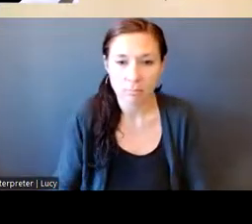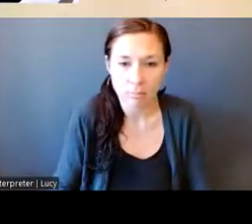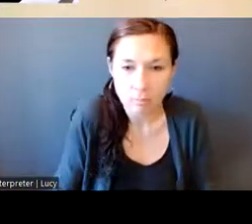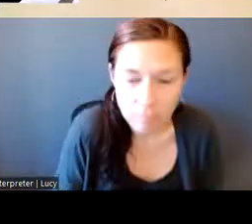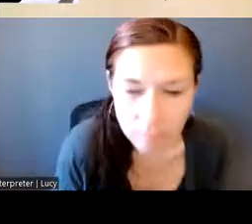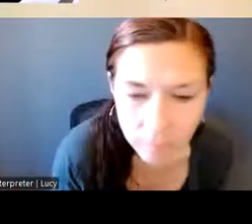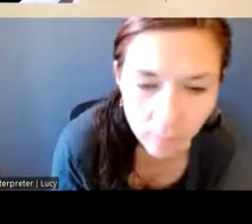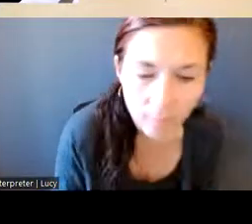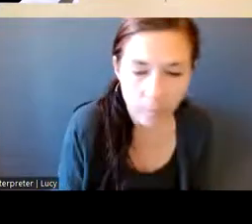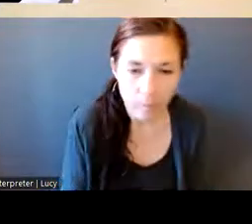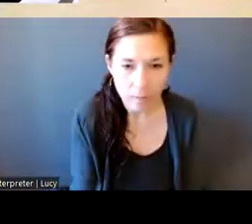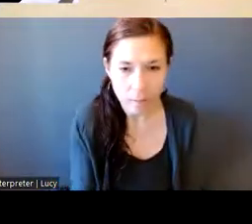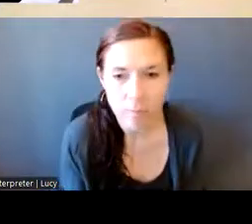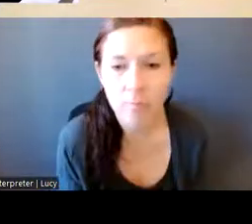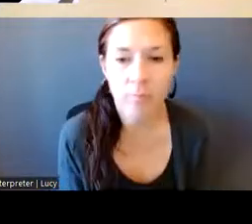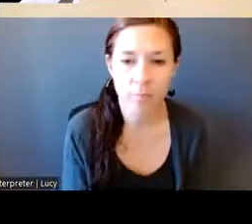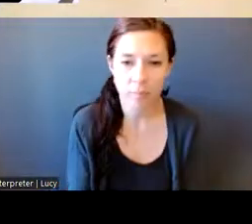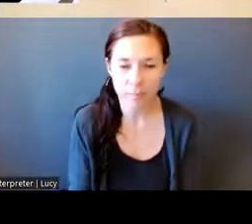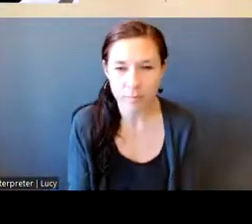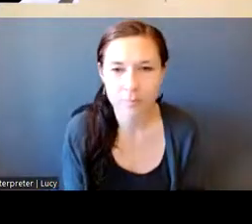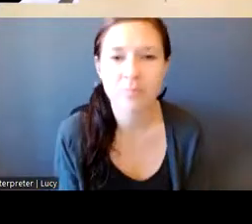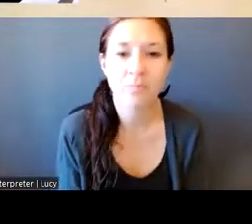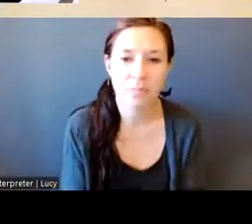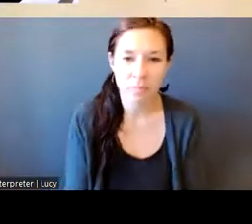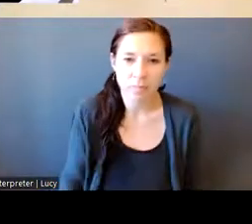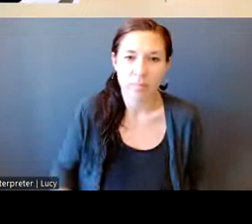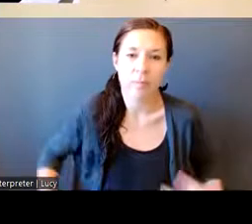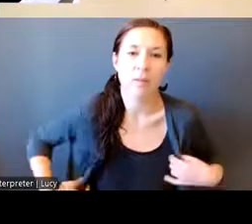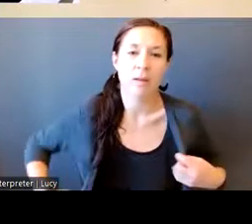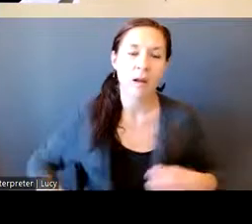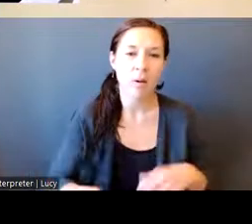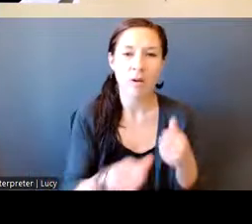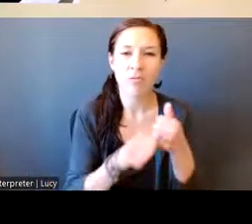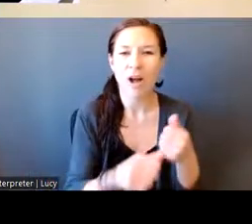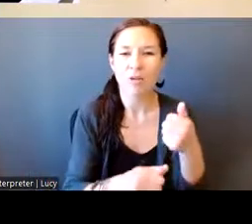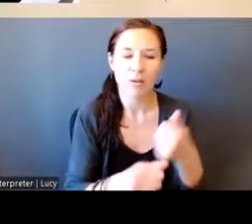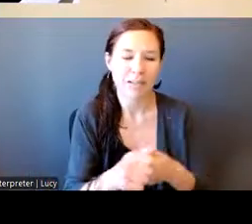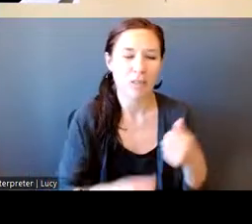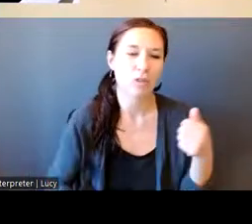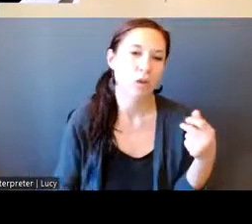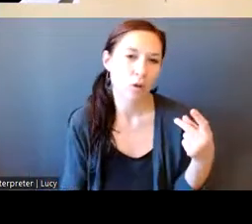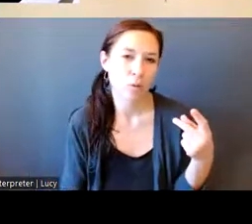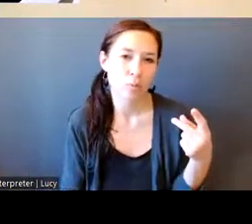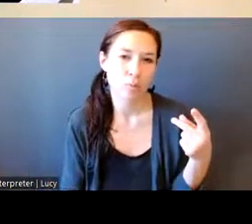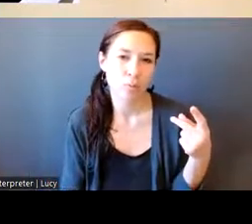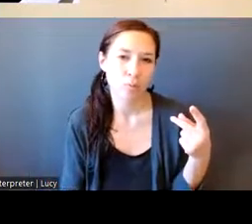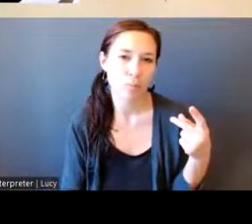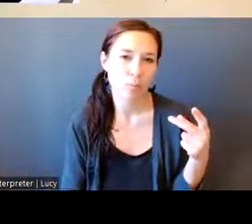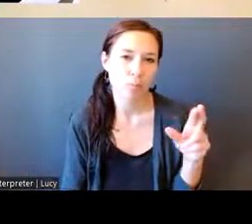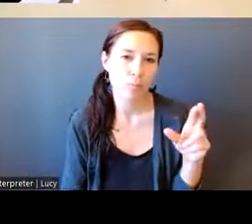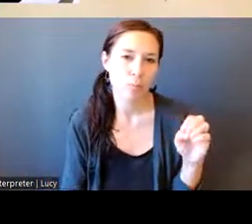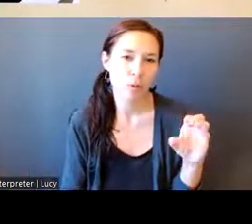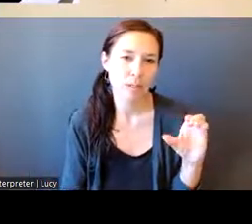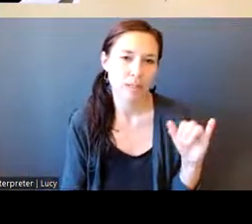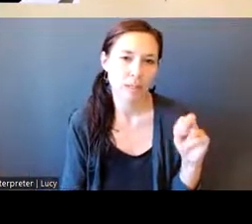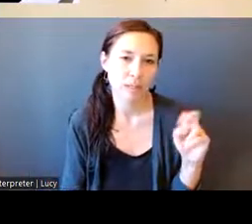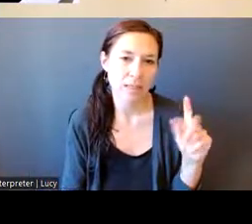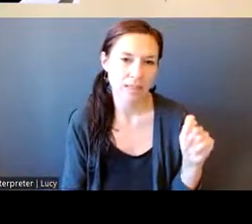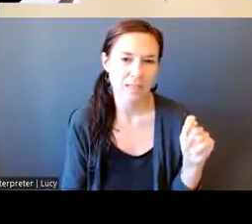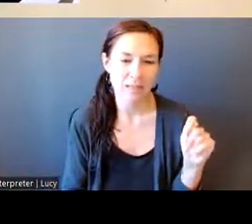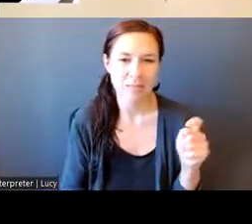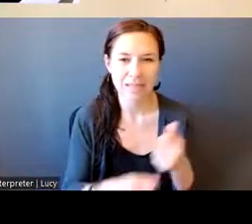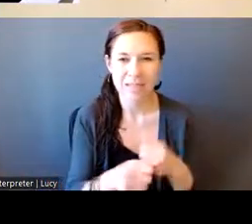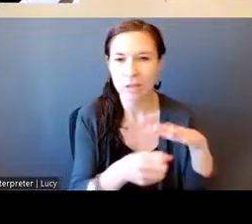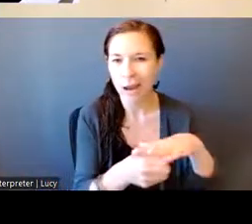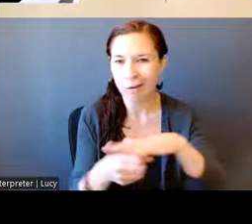Broken down by precinct. Yes. Okay. Oh. Right precinct and youth gang task force. Yes.